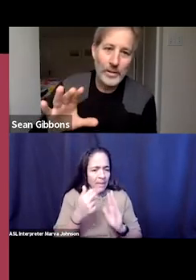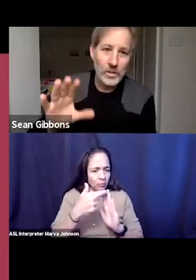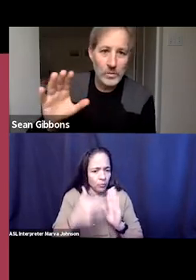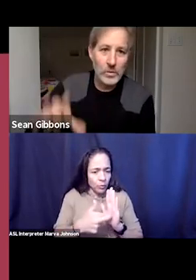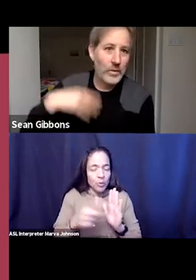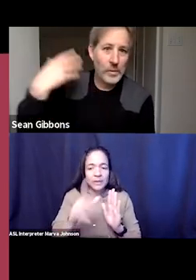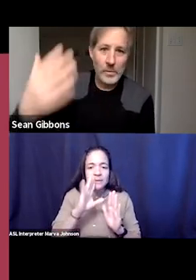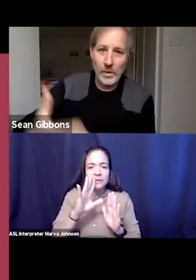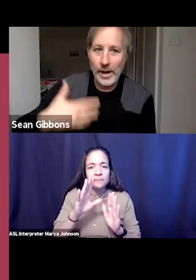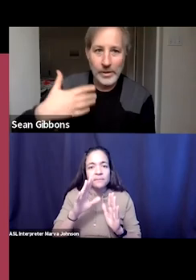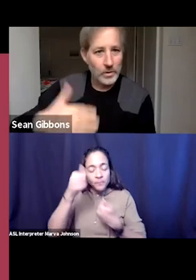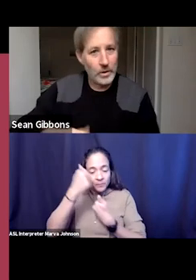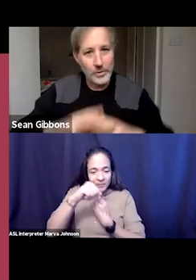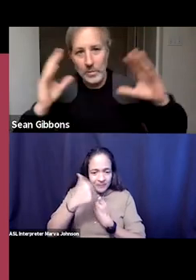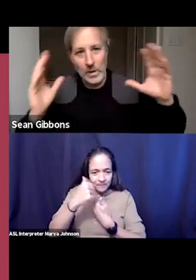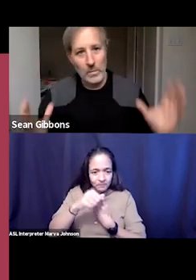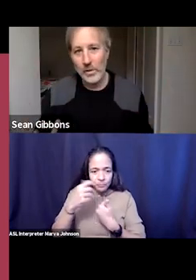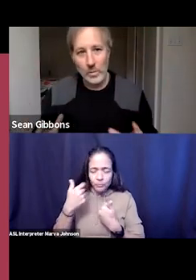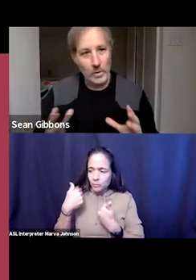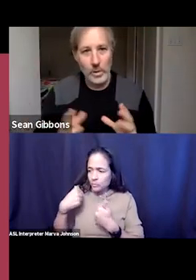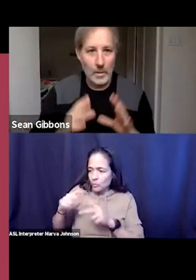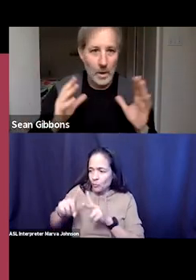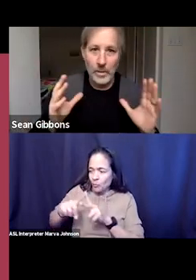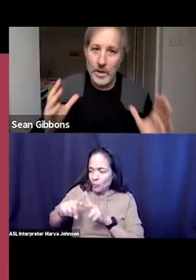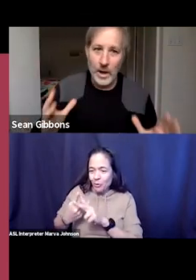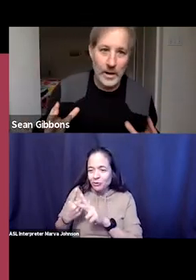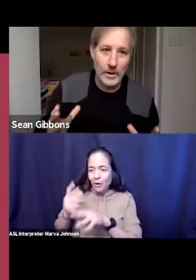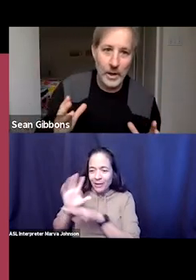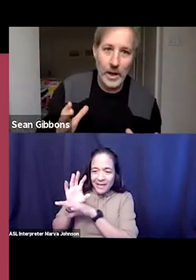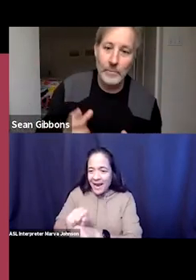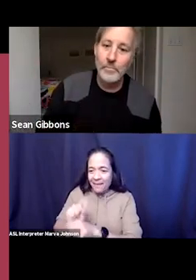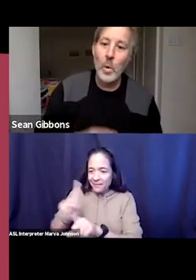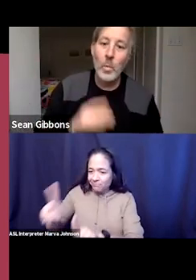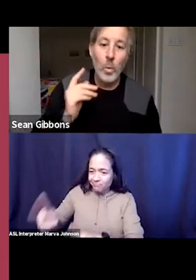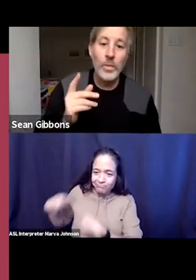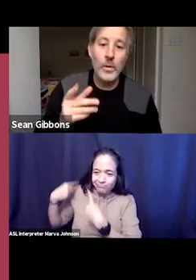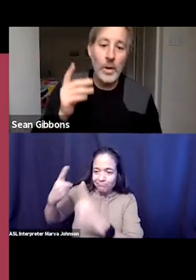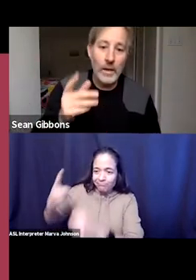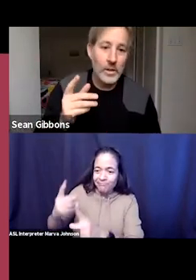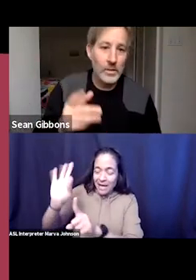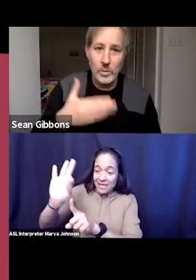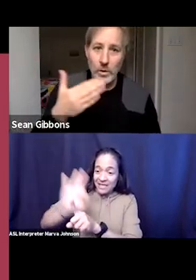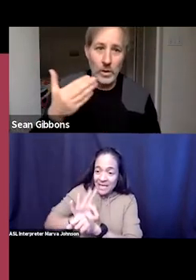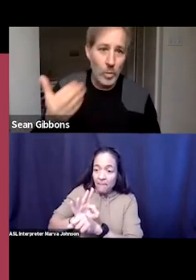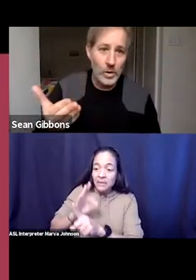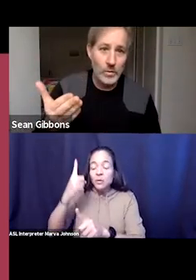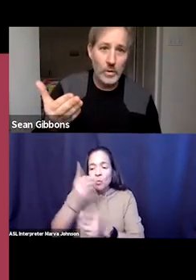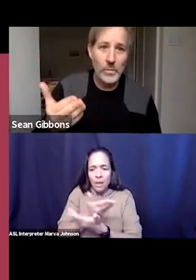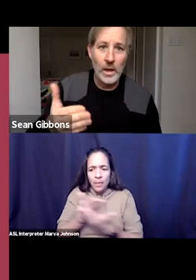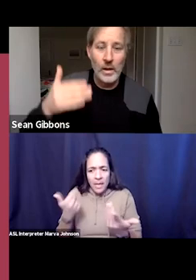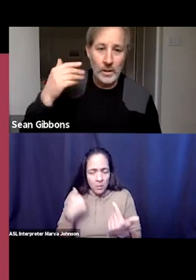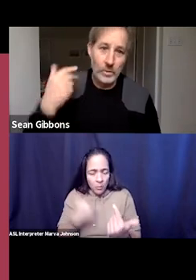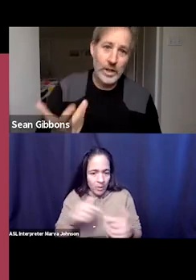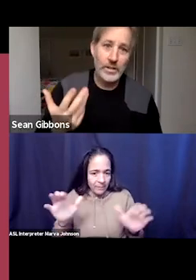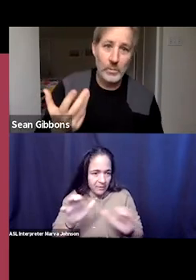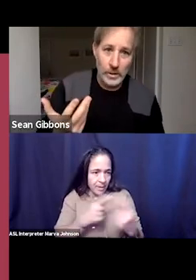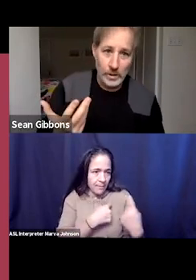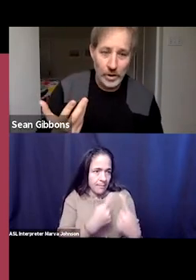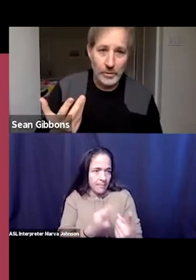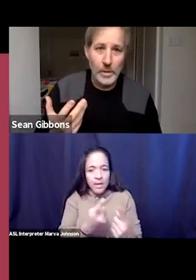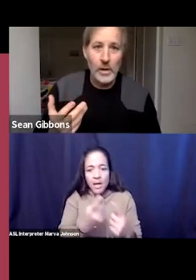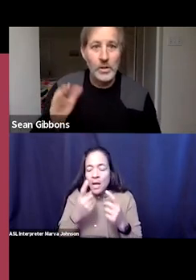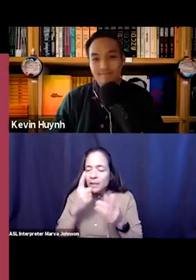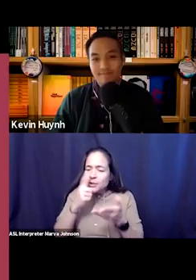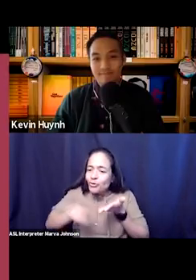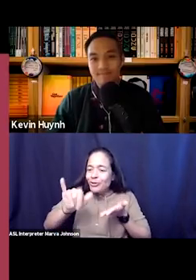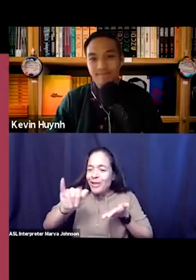to some of the practices we've developed over the last all too many months where are we at month nine now gang one thing we have done that's really wonderful is we checked in with